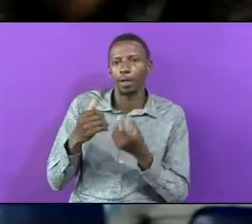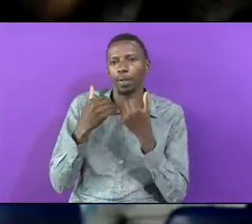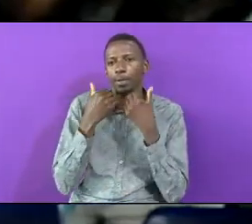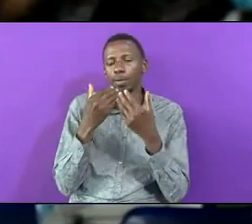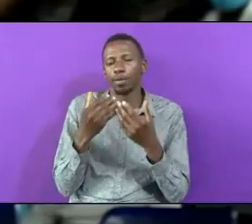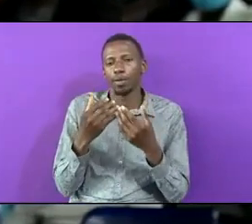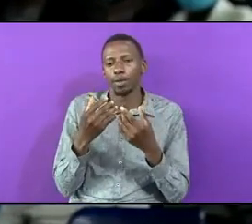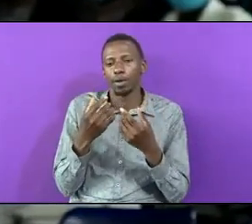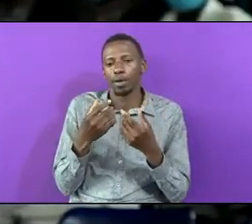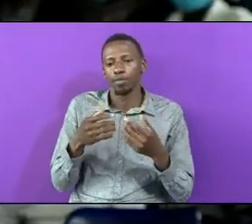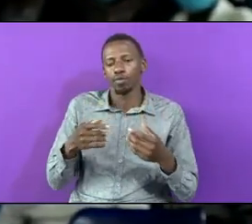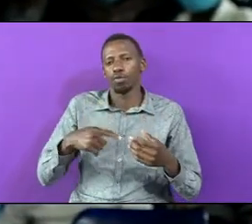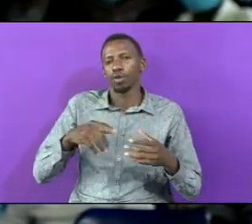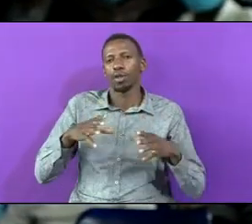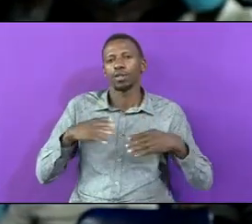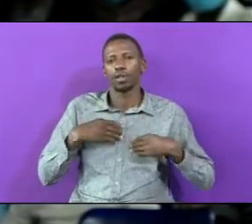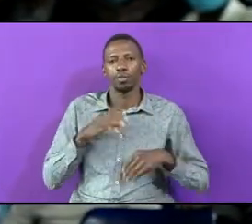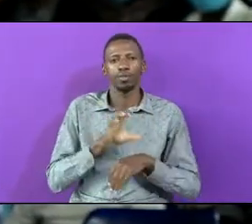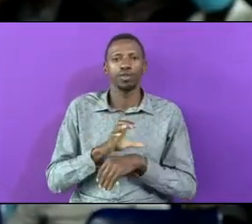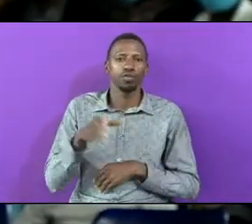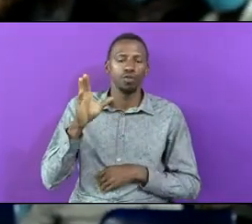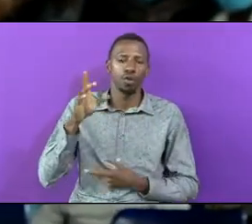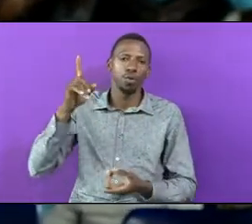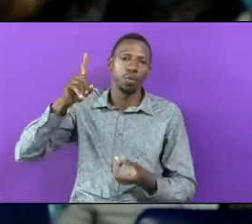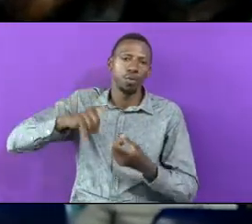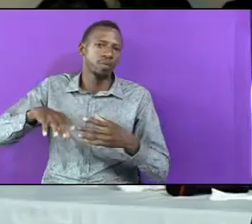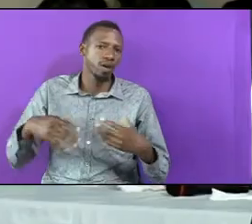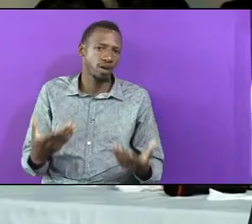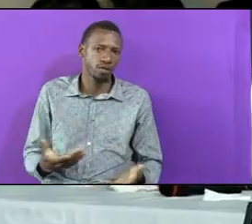Funds What Is Wrong With Us